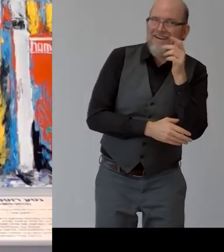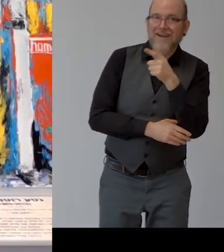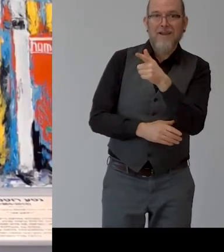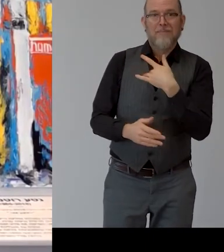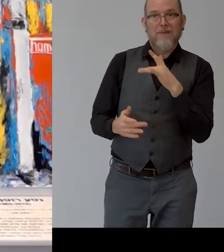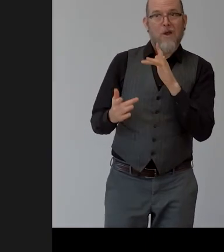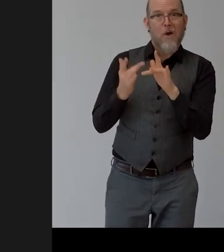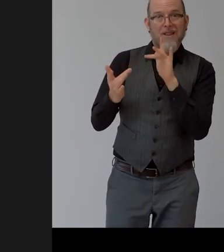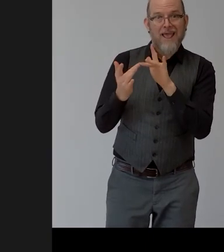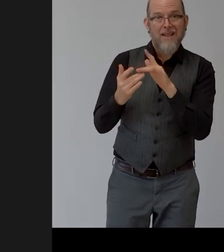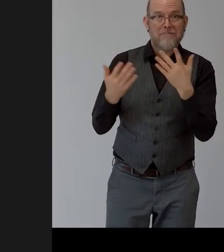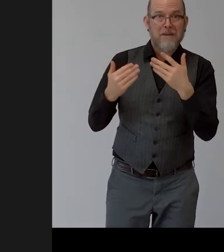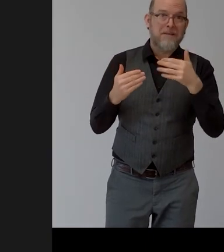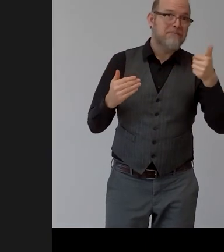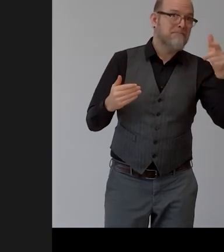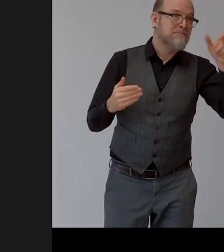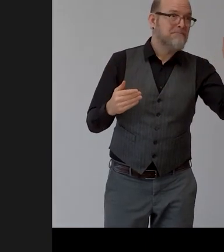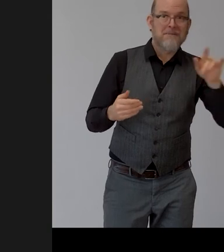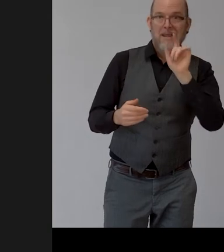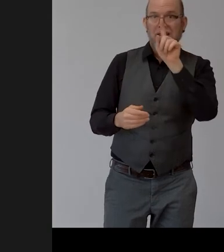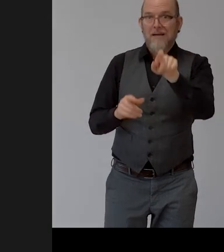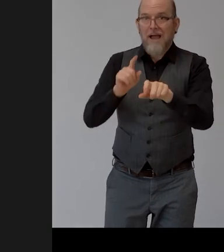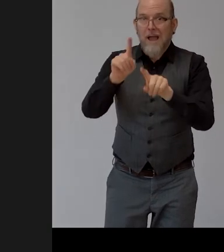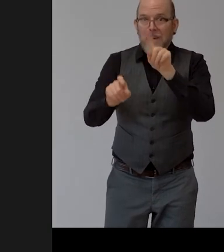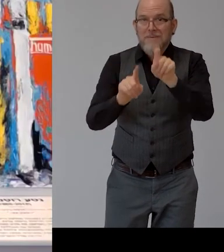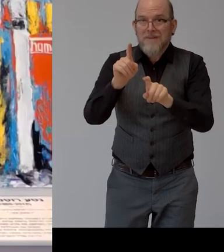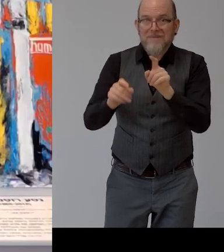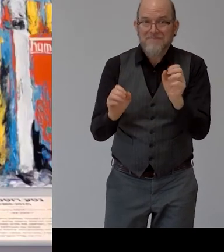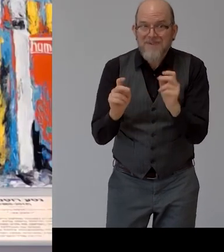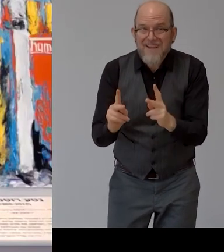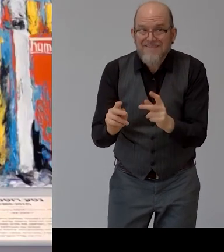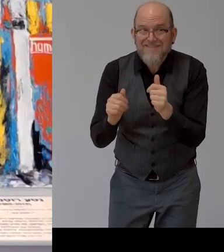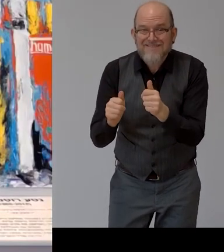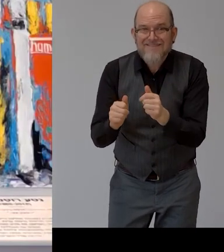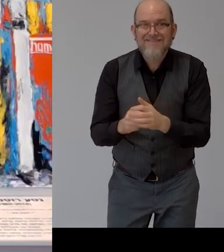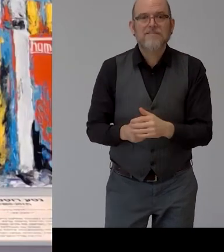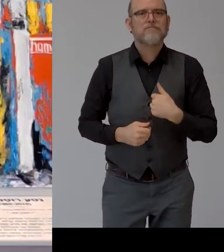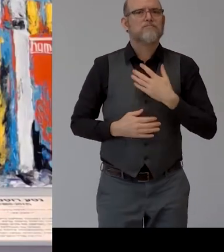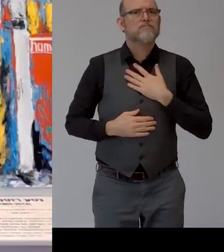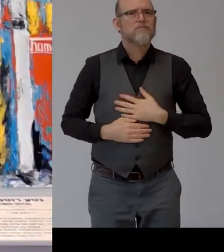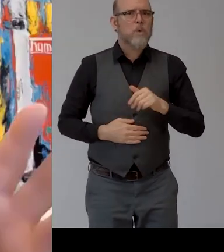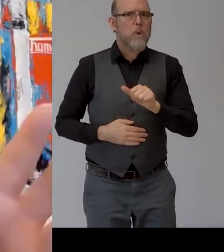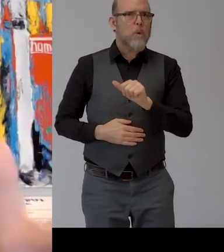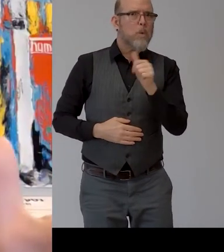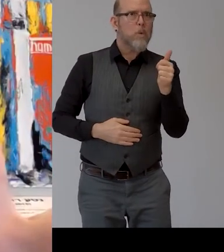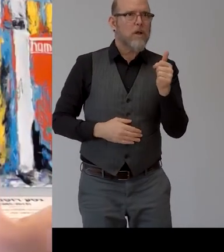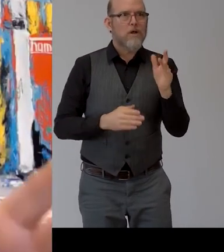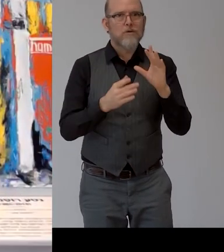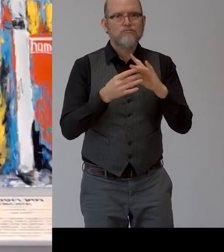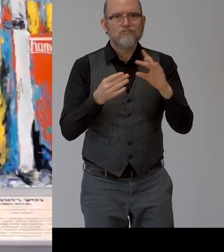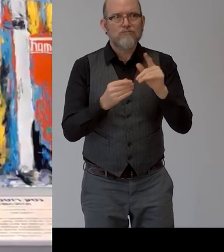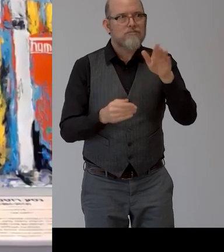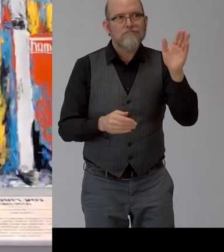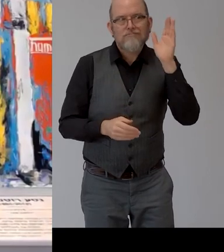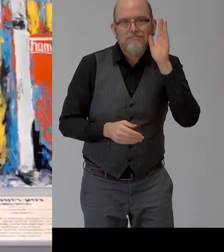some questions but um uh i would like to add another story from uh the routine day-to-day